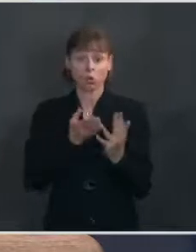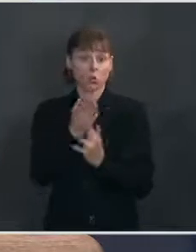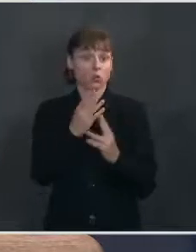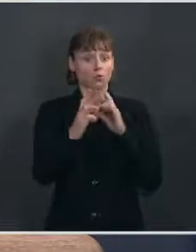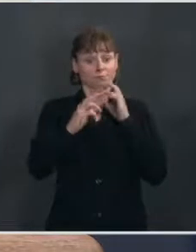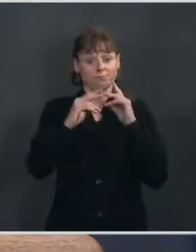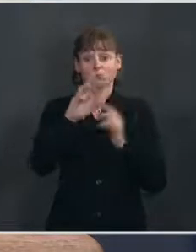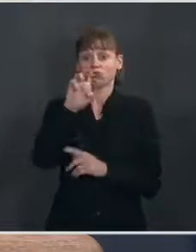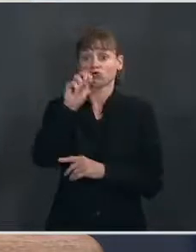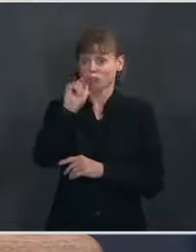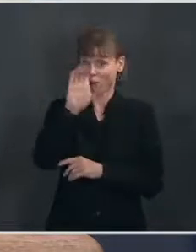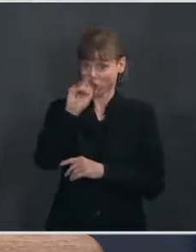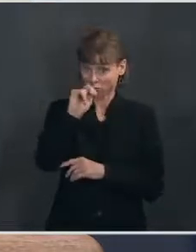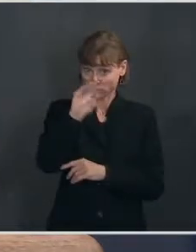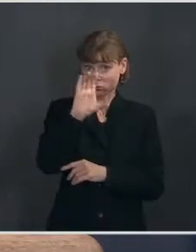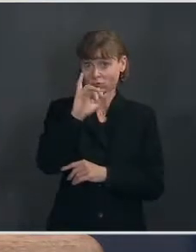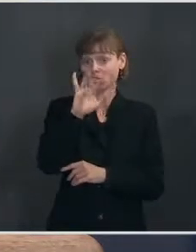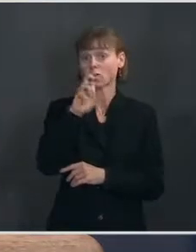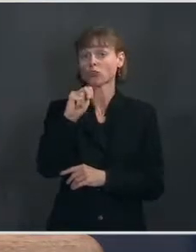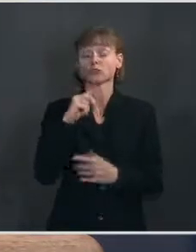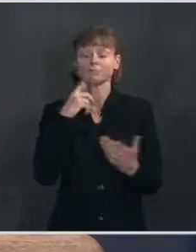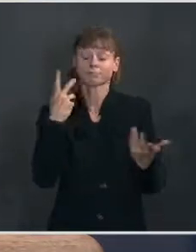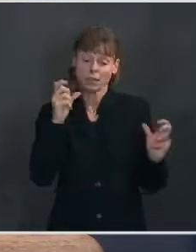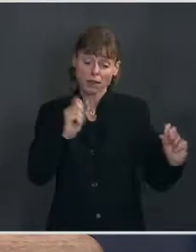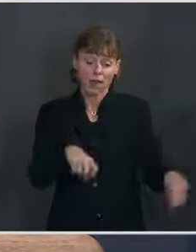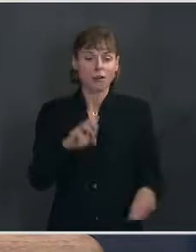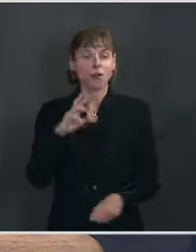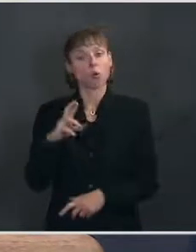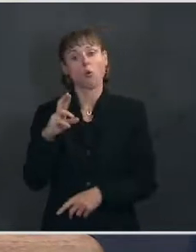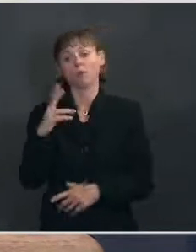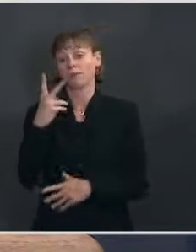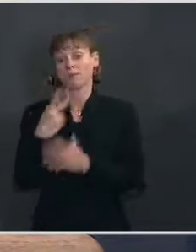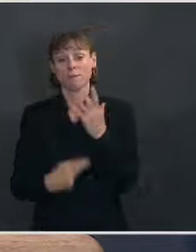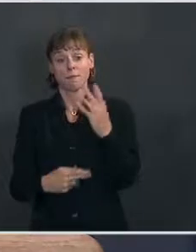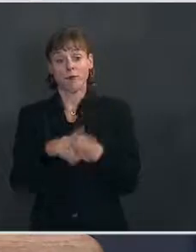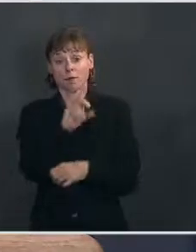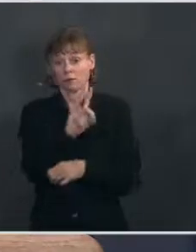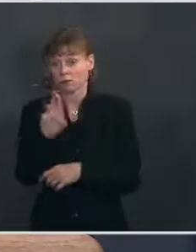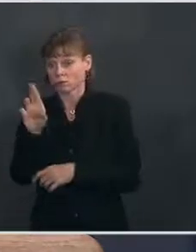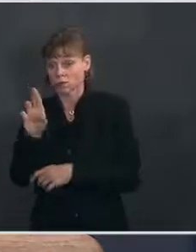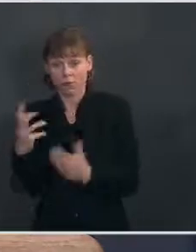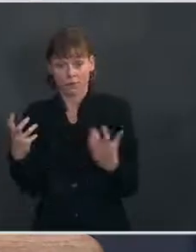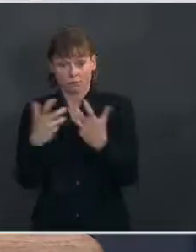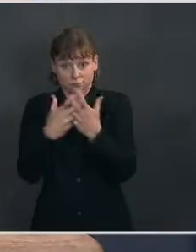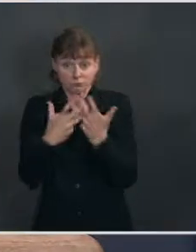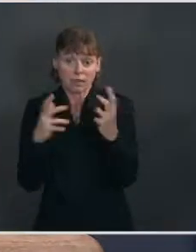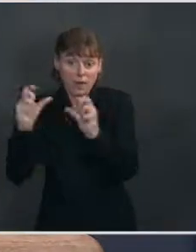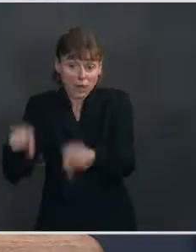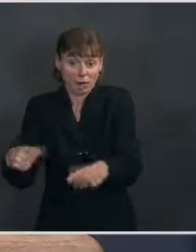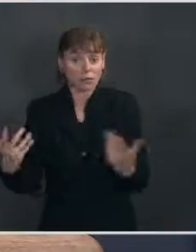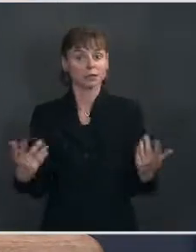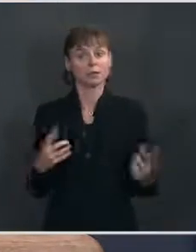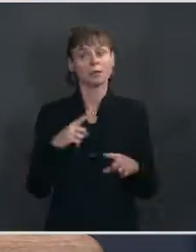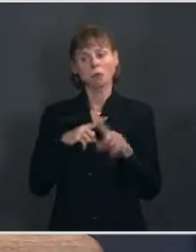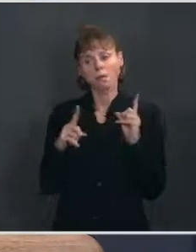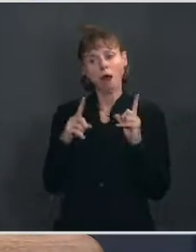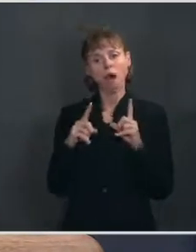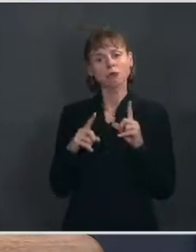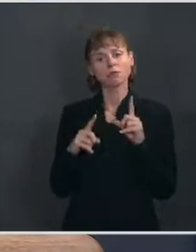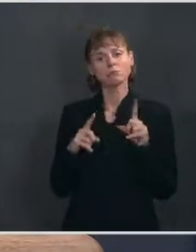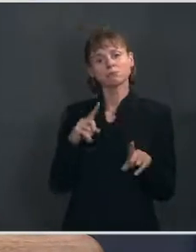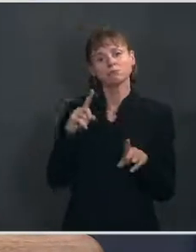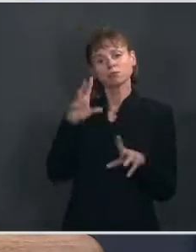that's the path that is pursued, and for the vote to be bipartisan. But it's important to him that he hears this group out on their